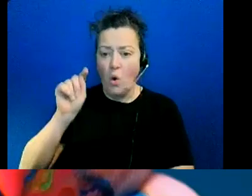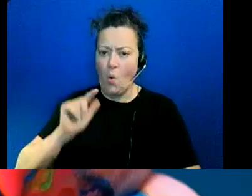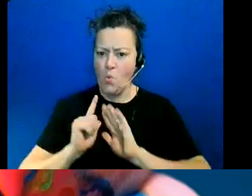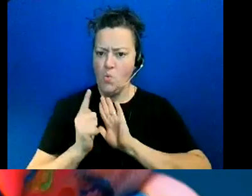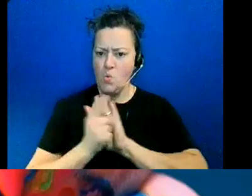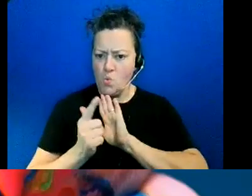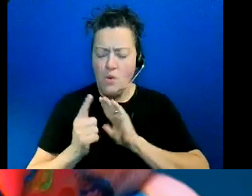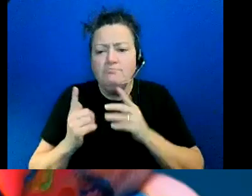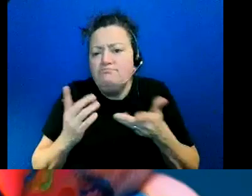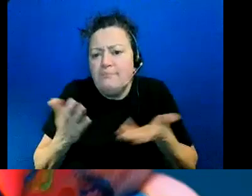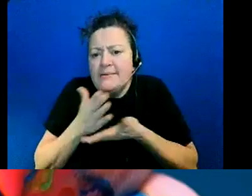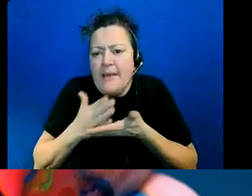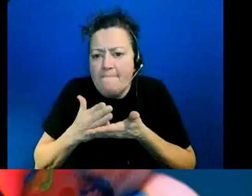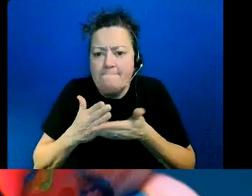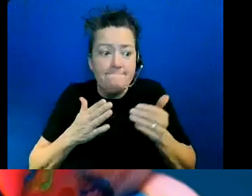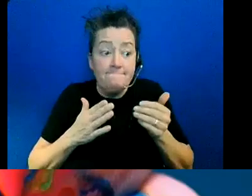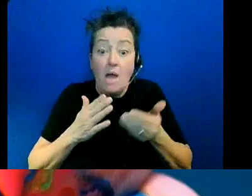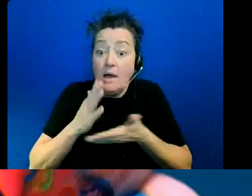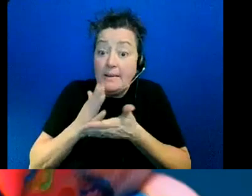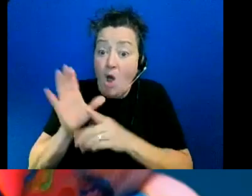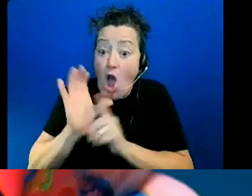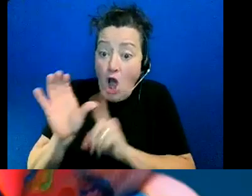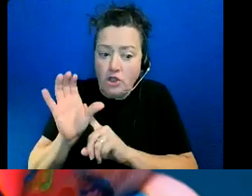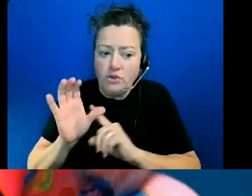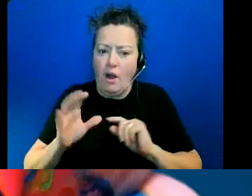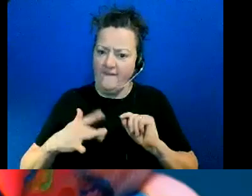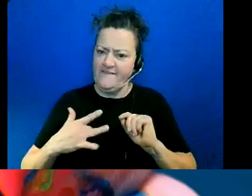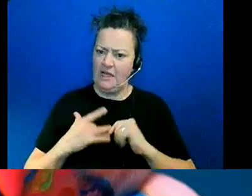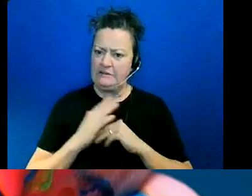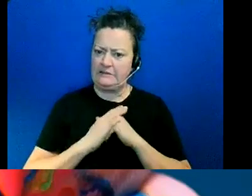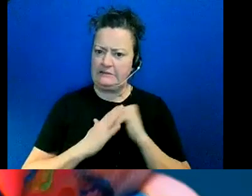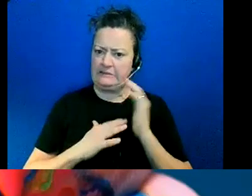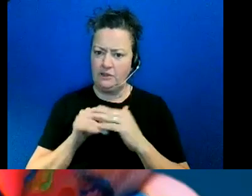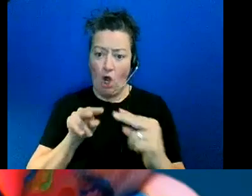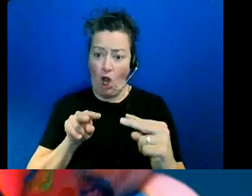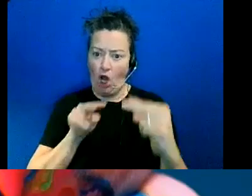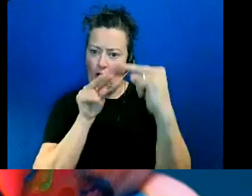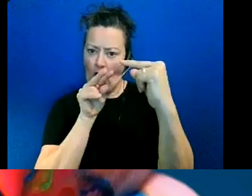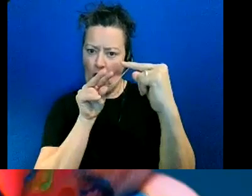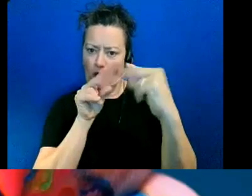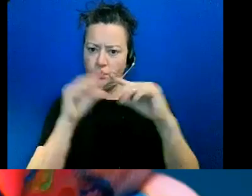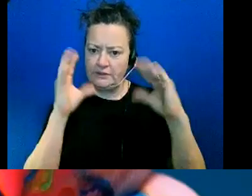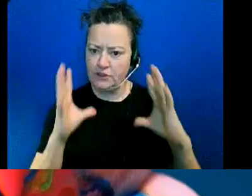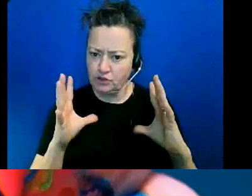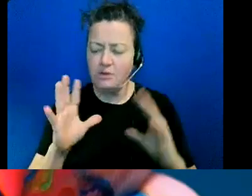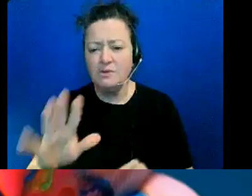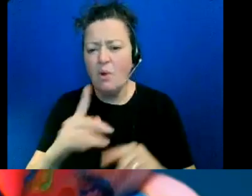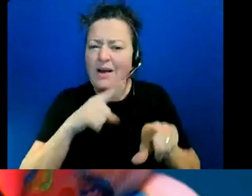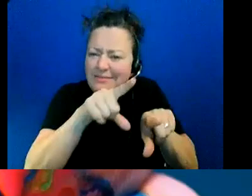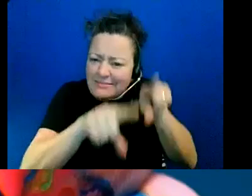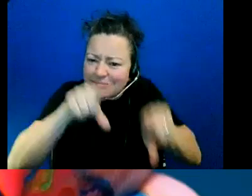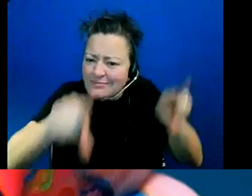comfortable even like making eye contact for example so we have to keep those sort of things in mind that our